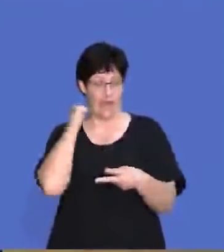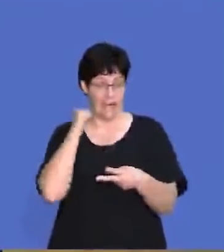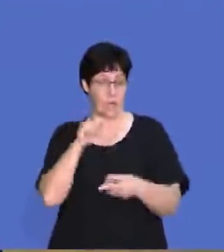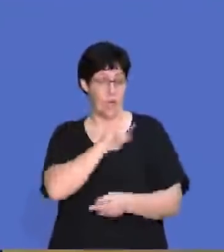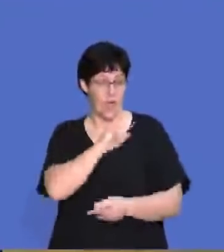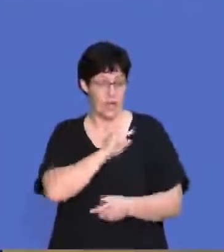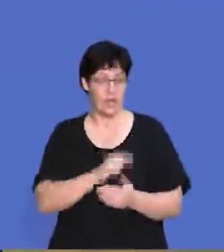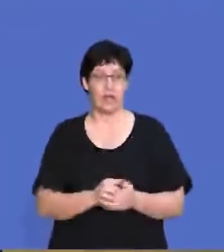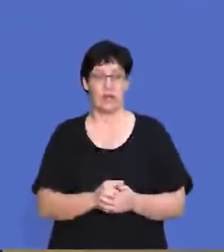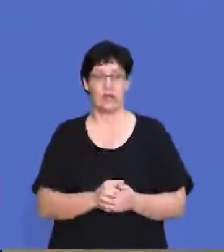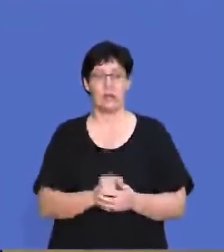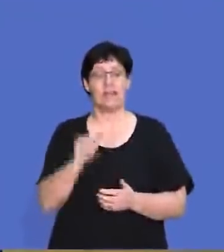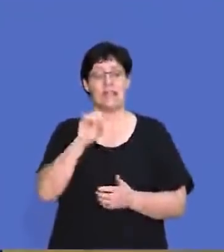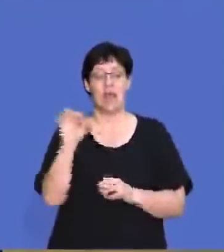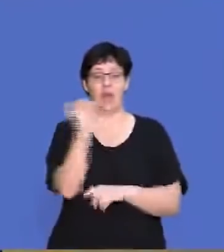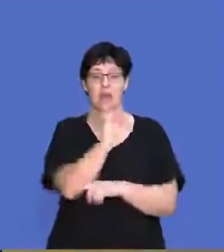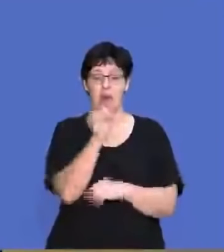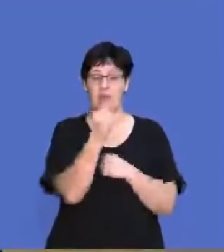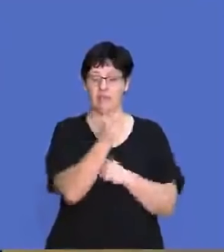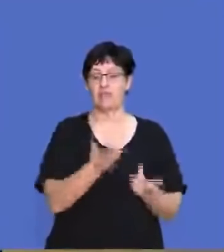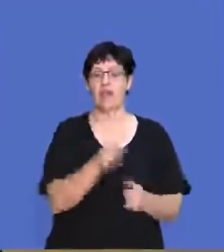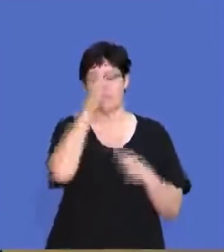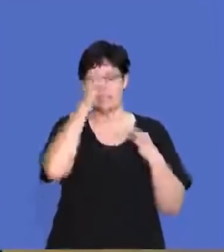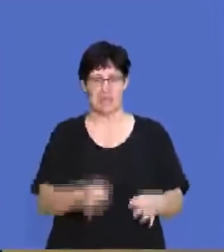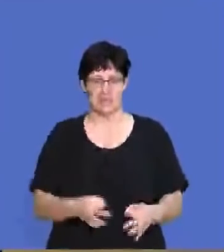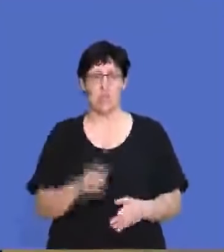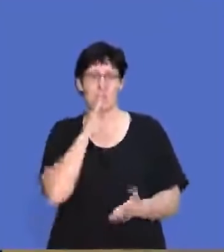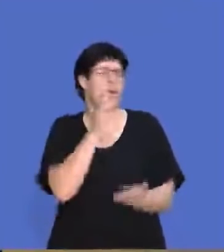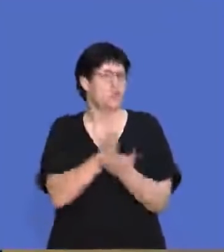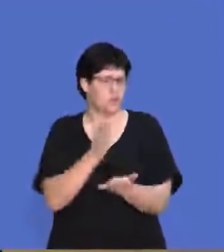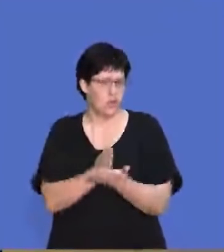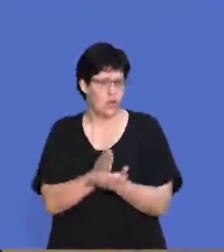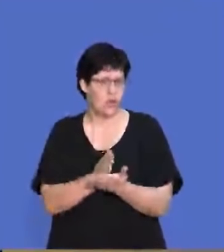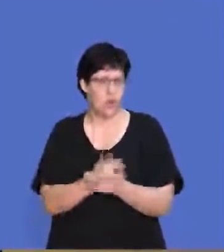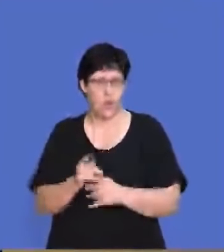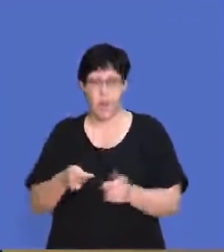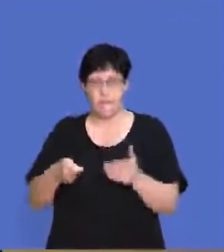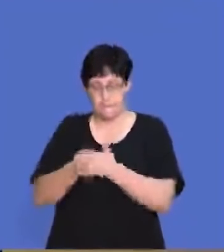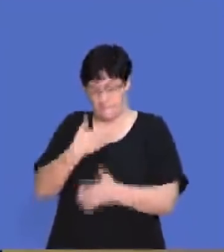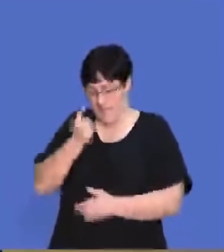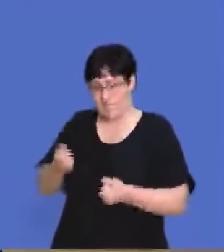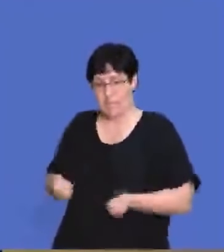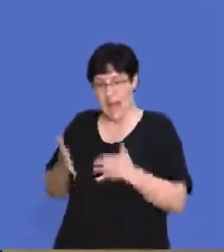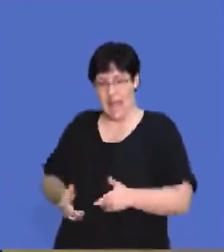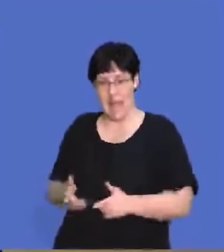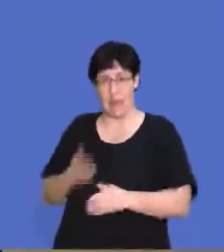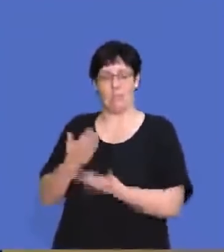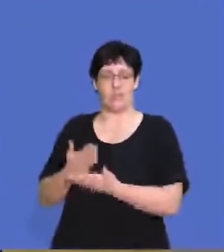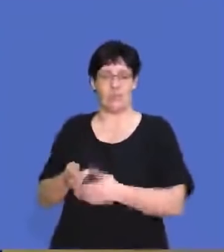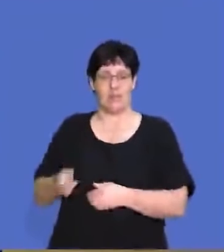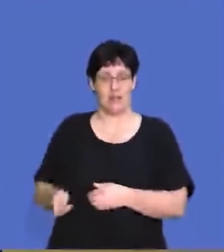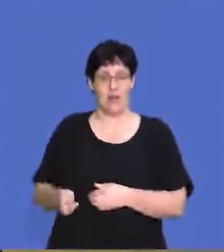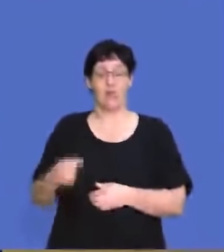because teddy car manufacturers could decide, right, we need to make sure that we are getting the best supply possible.